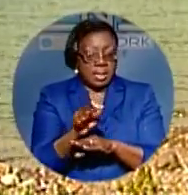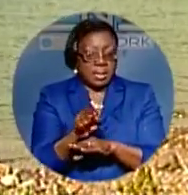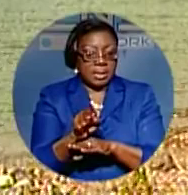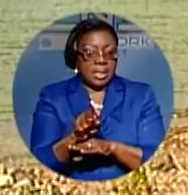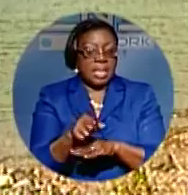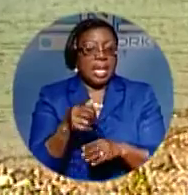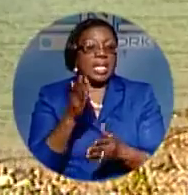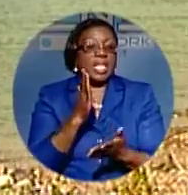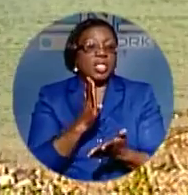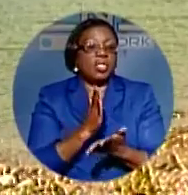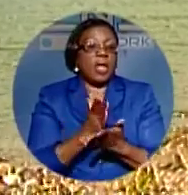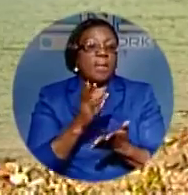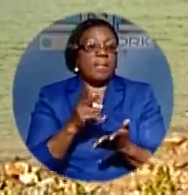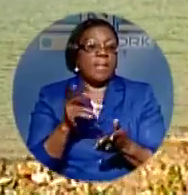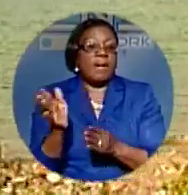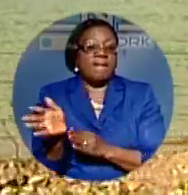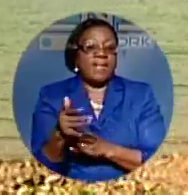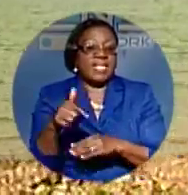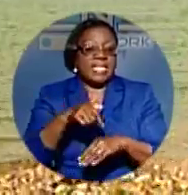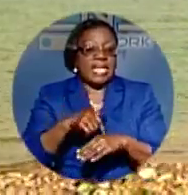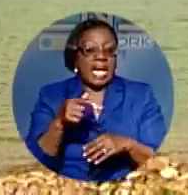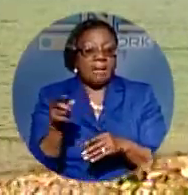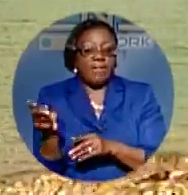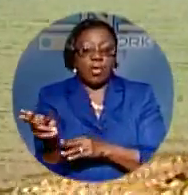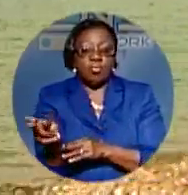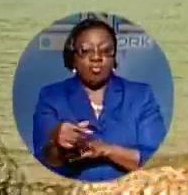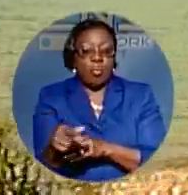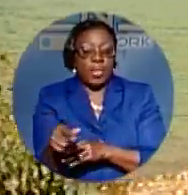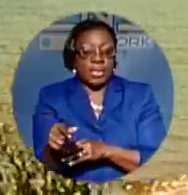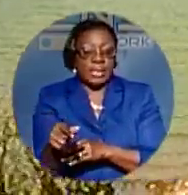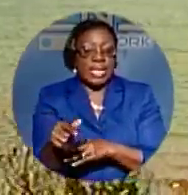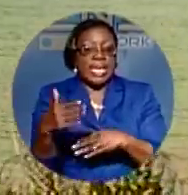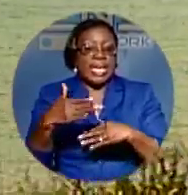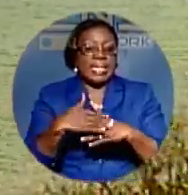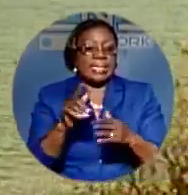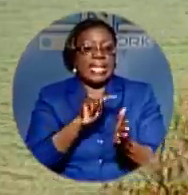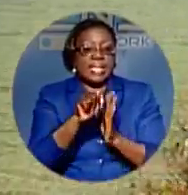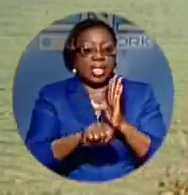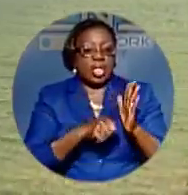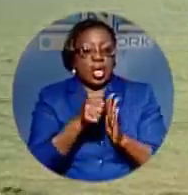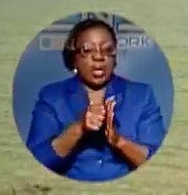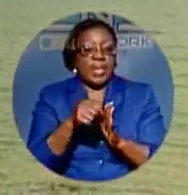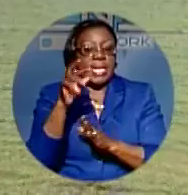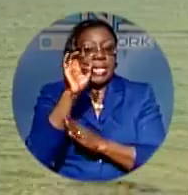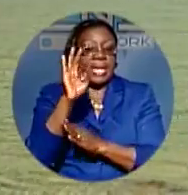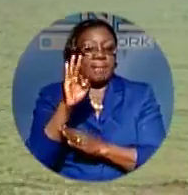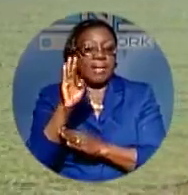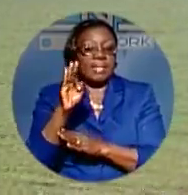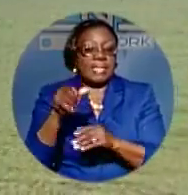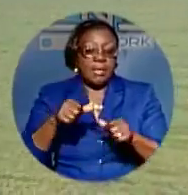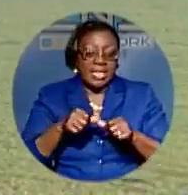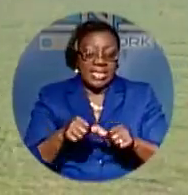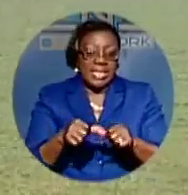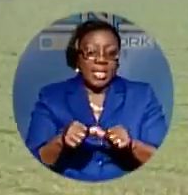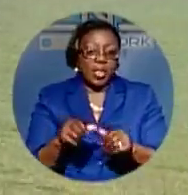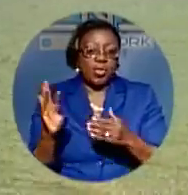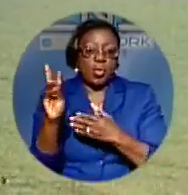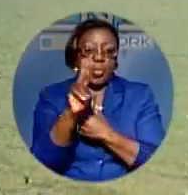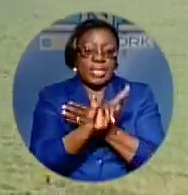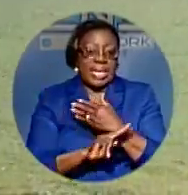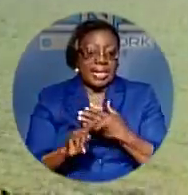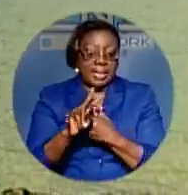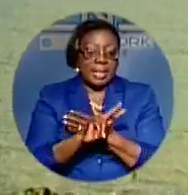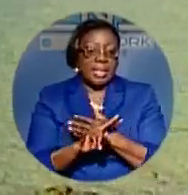and to protect our forests. In its next term, the FNM says it will continue its mission to preserve the Bahamian environment by creating additional